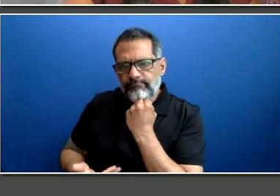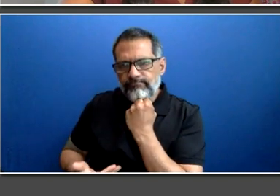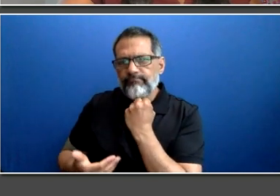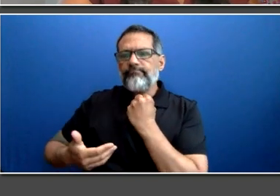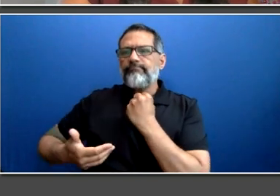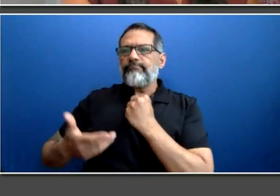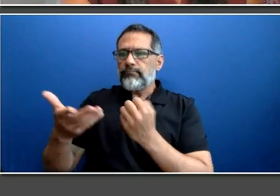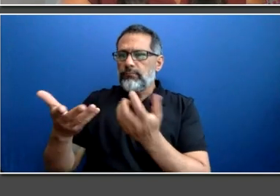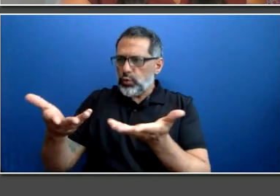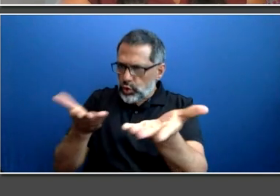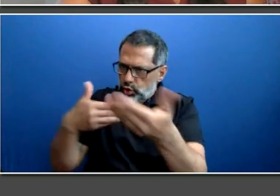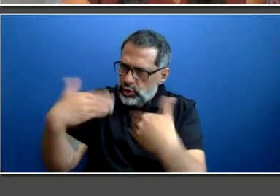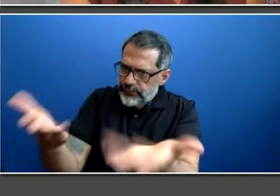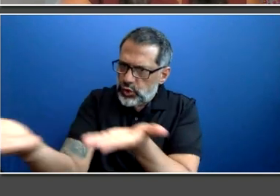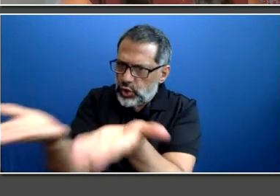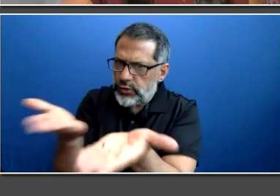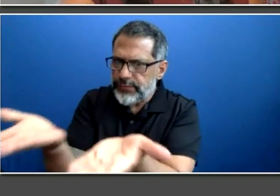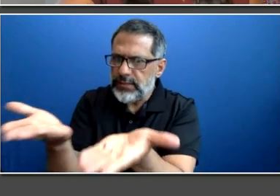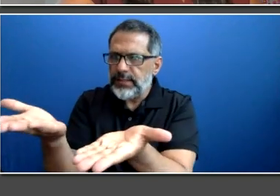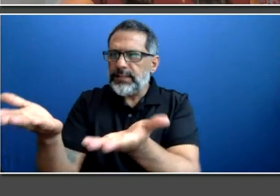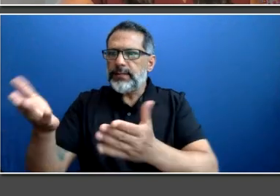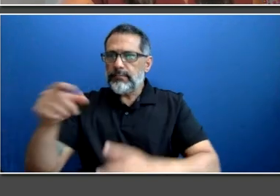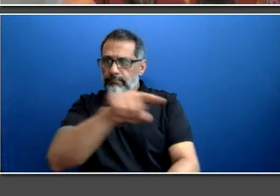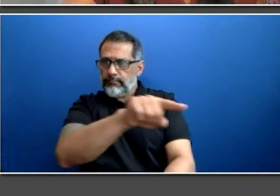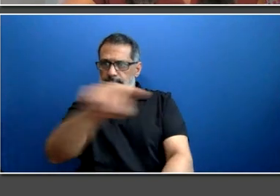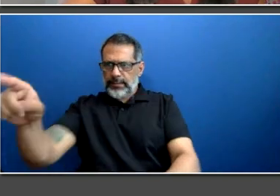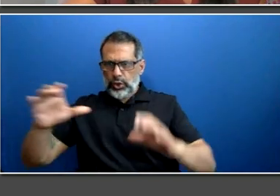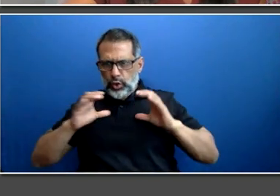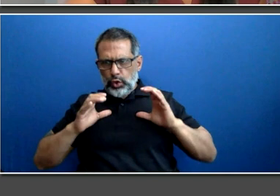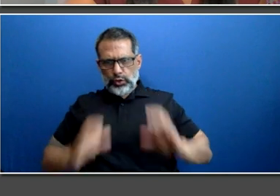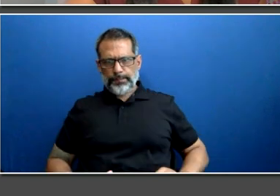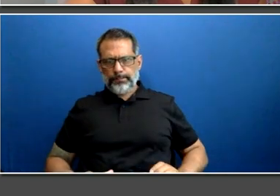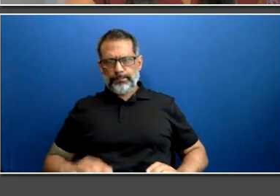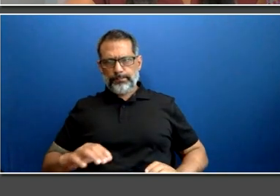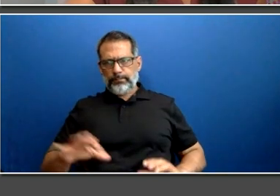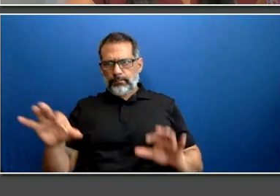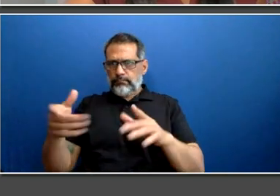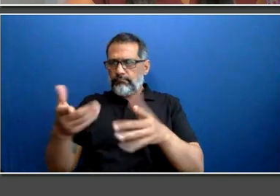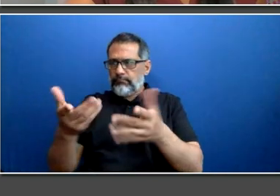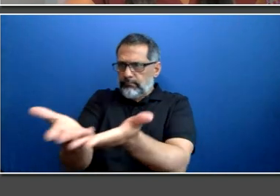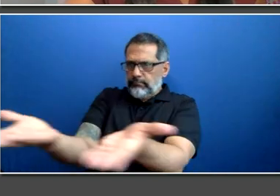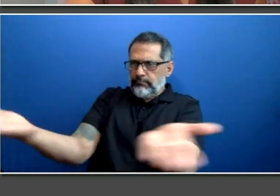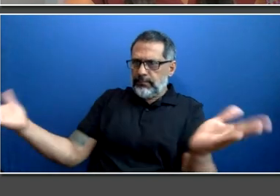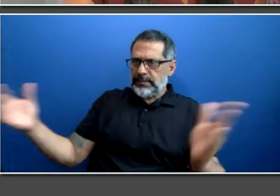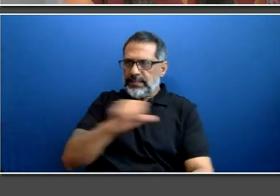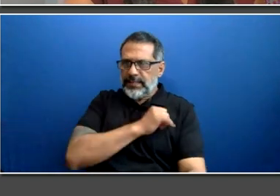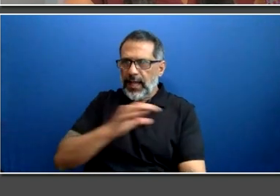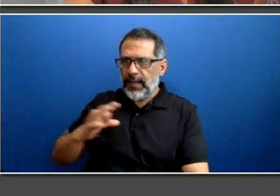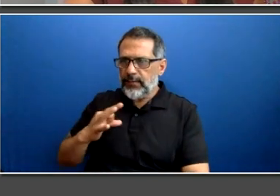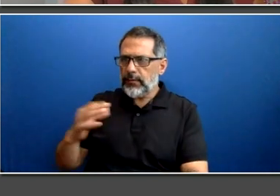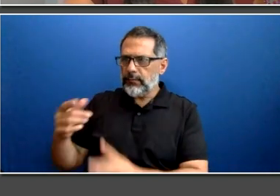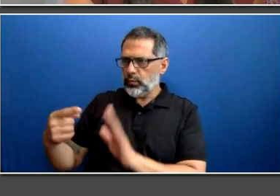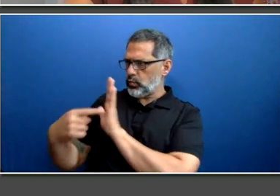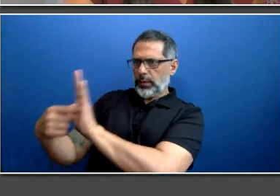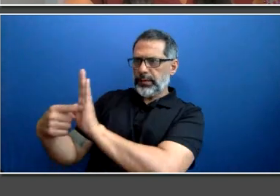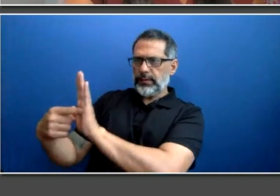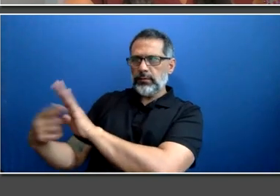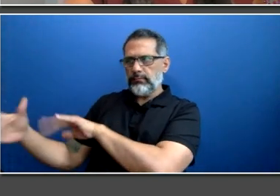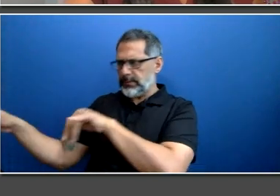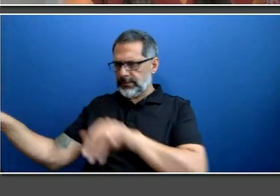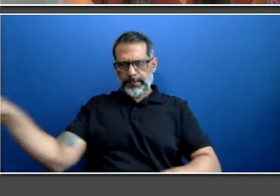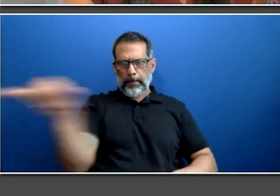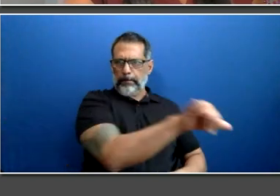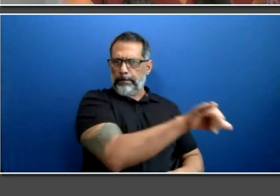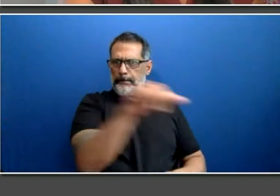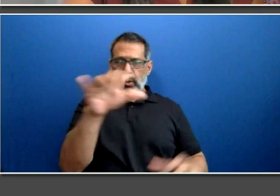obviously it's important that we represent our customers, the customers and the people that we serve every day. It has been proven that a company